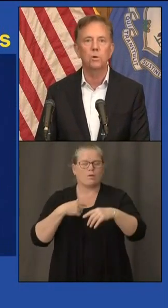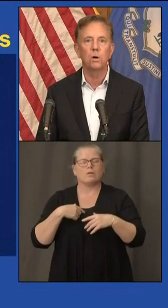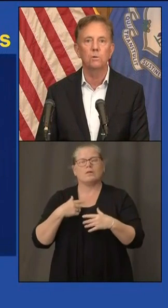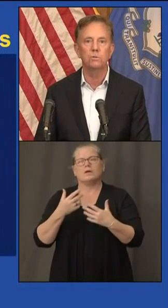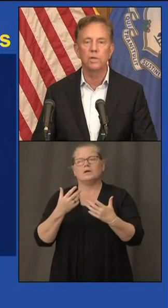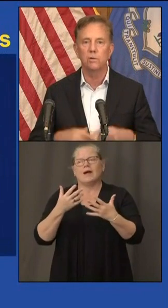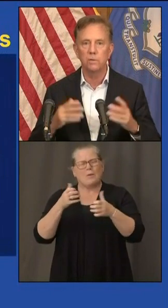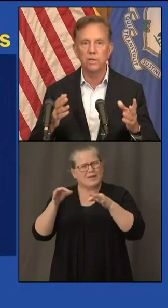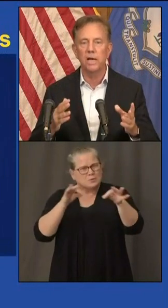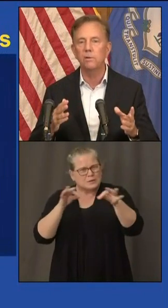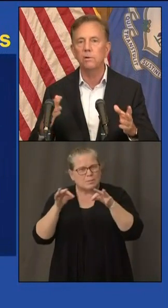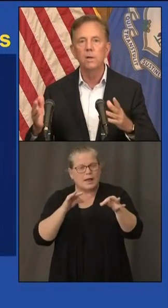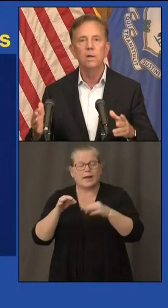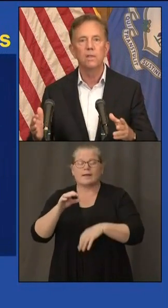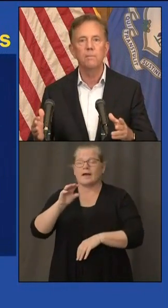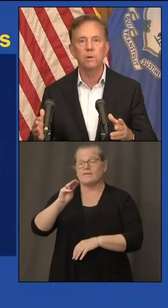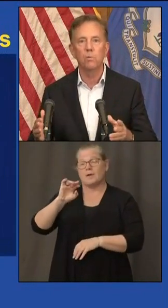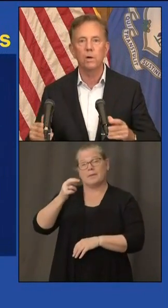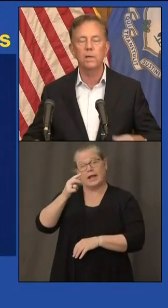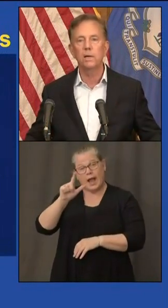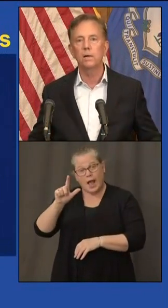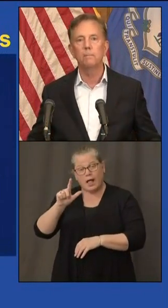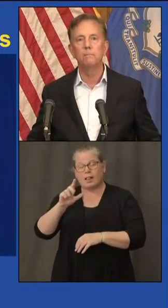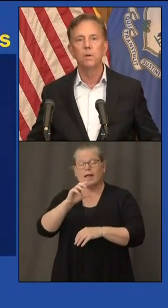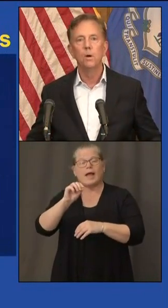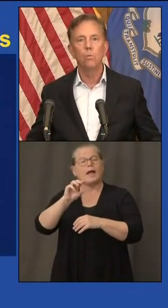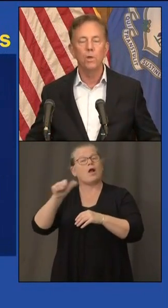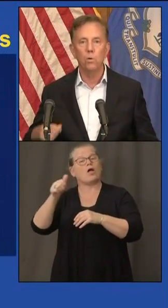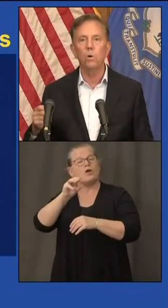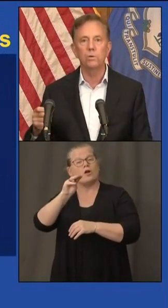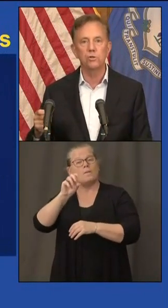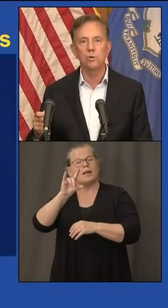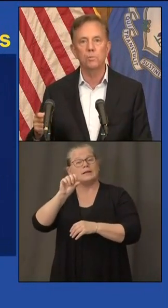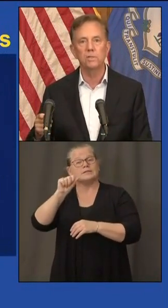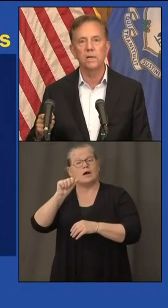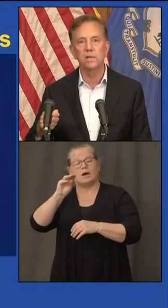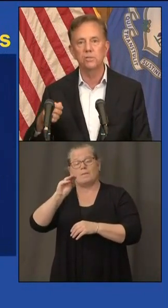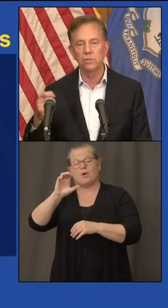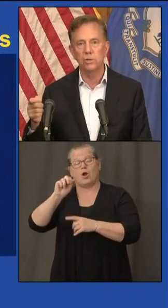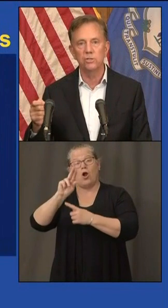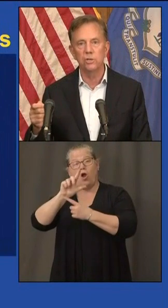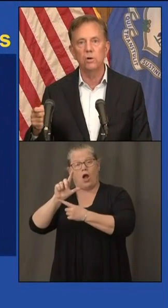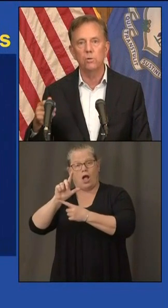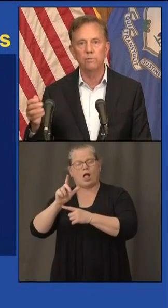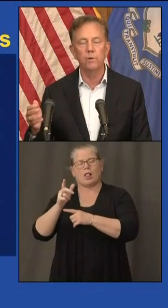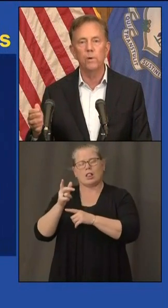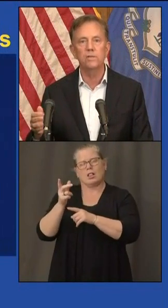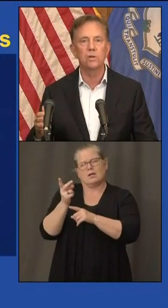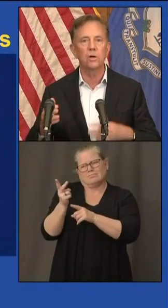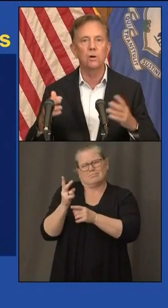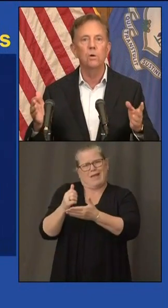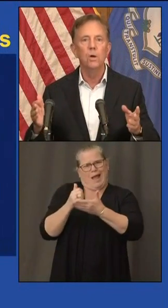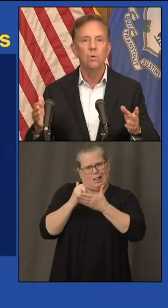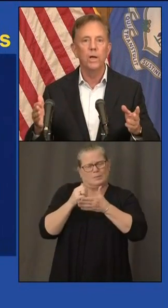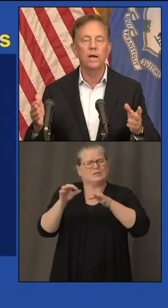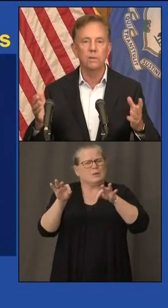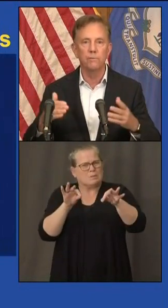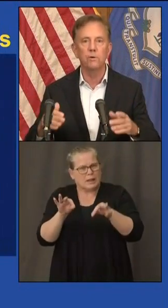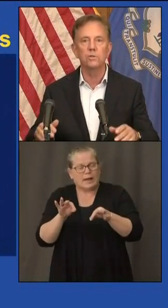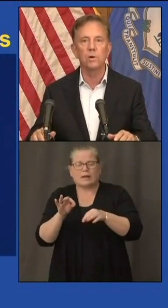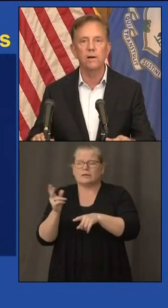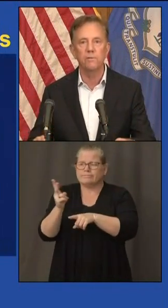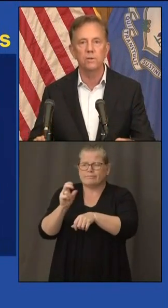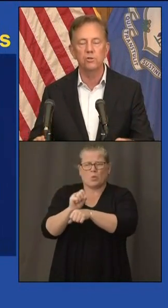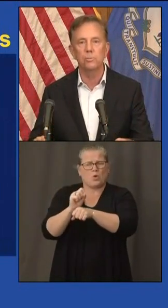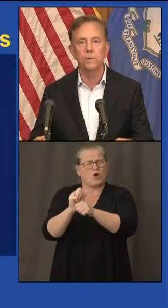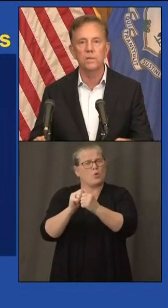melissa mccall who's here together they've been working um with all the superintendents as you know a few weeks ago we got